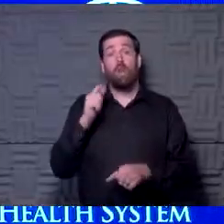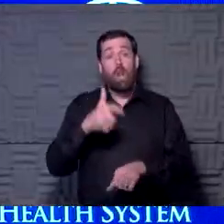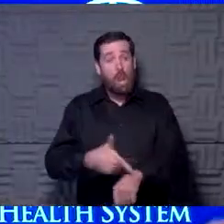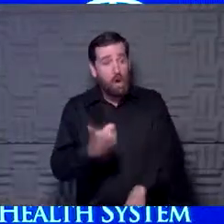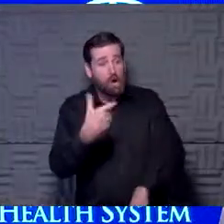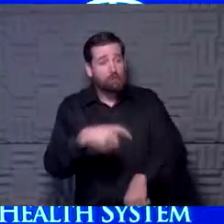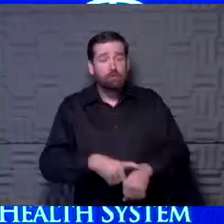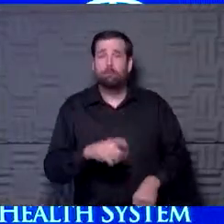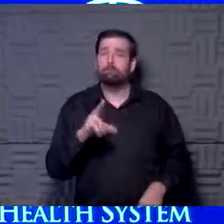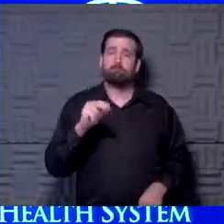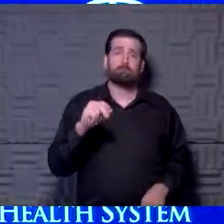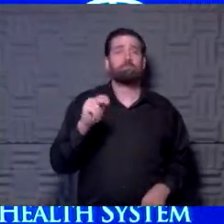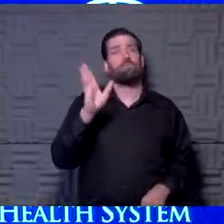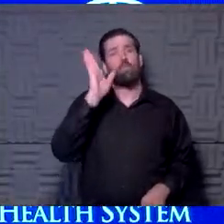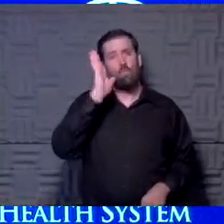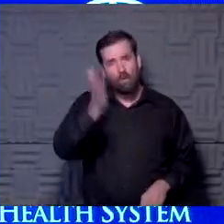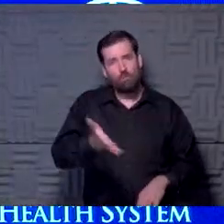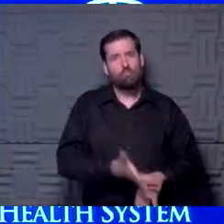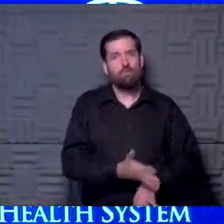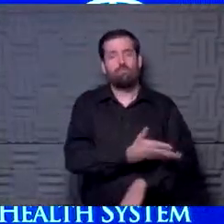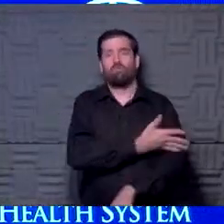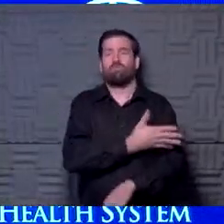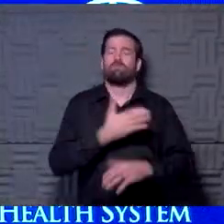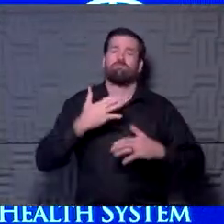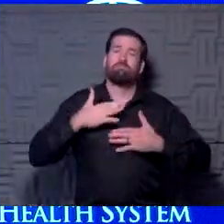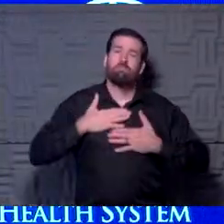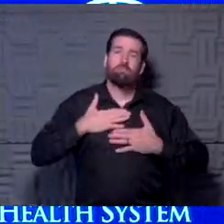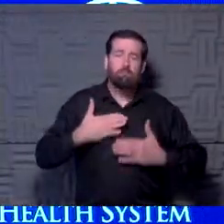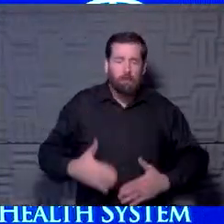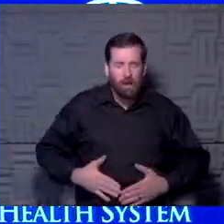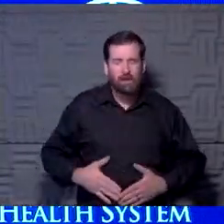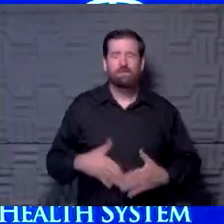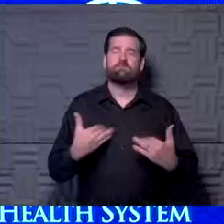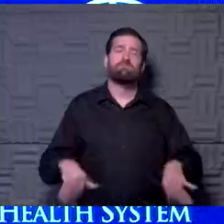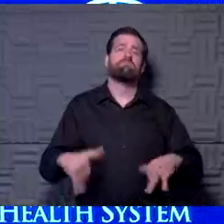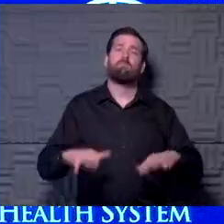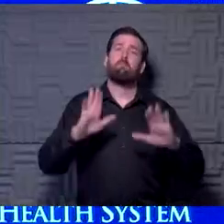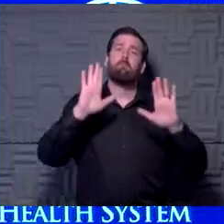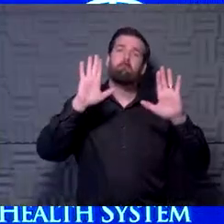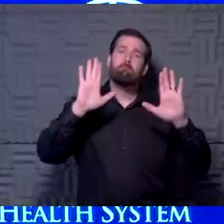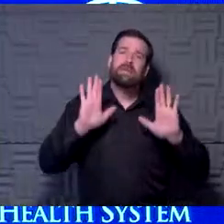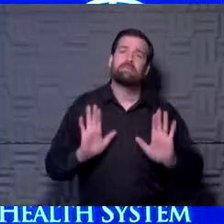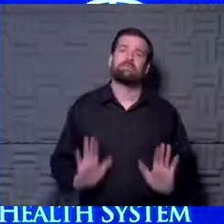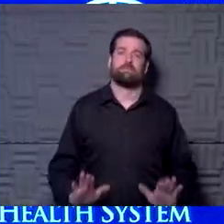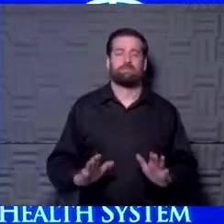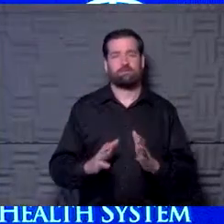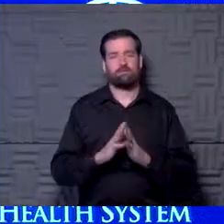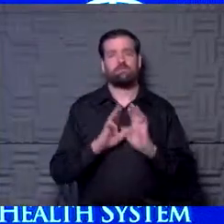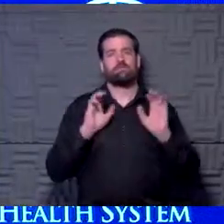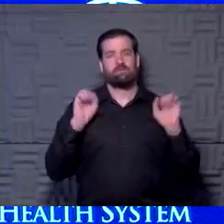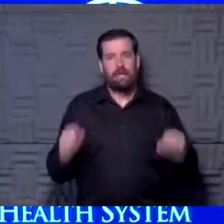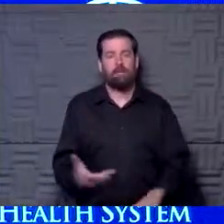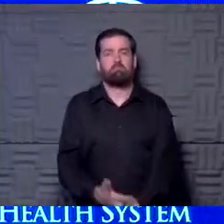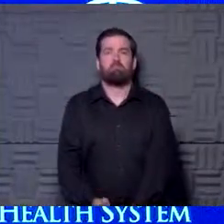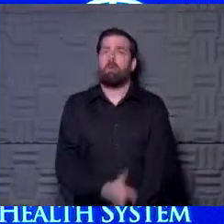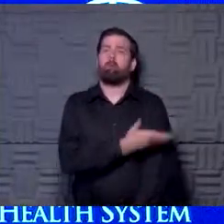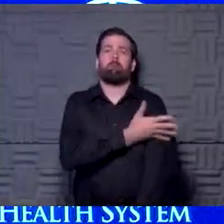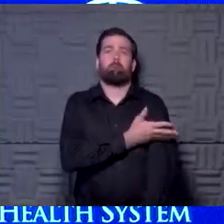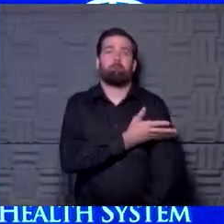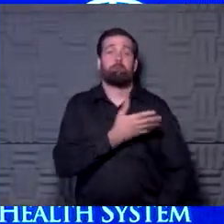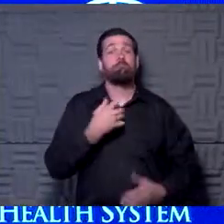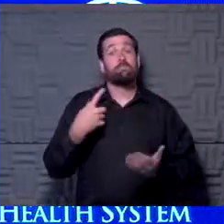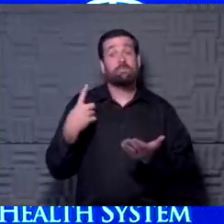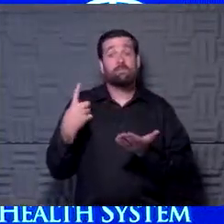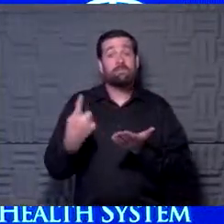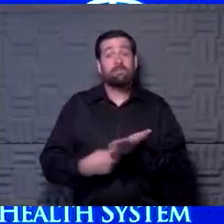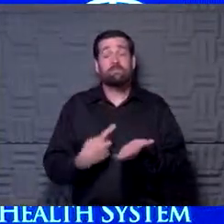term. We believe you are going to recover. The human body is a magnificent thing. And it has amazing recuperative powers. Sometimes